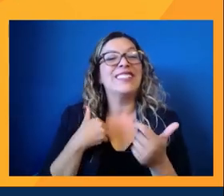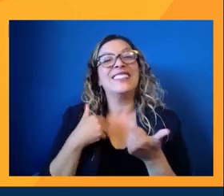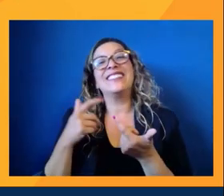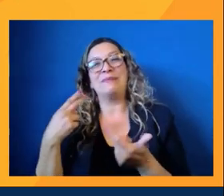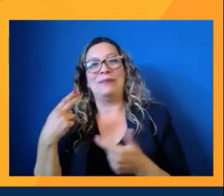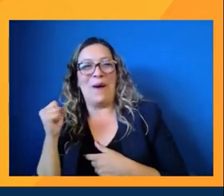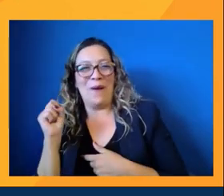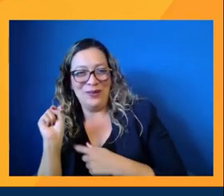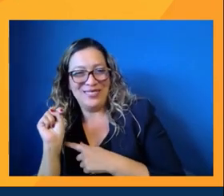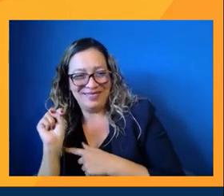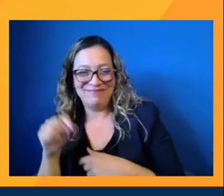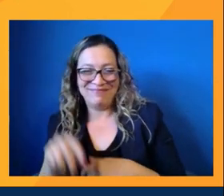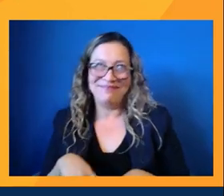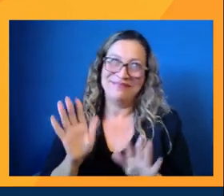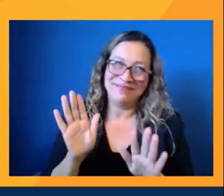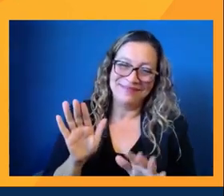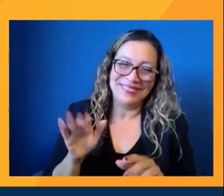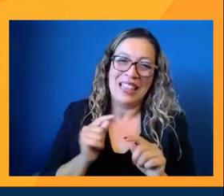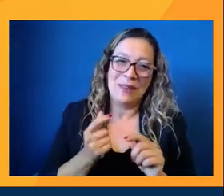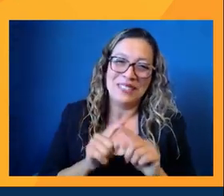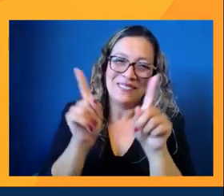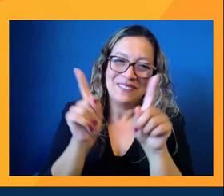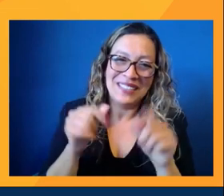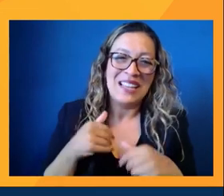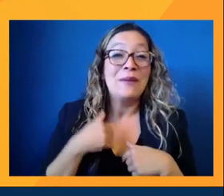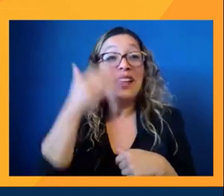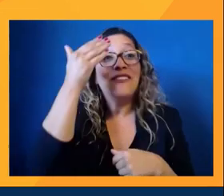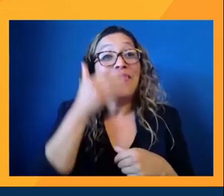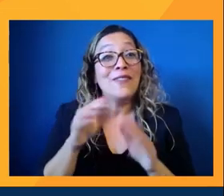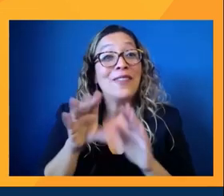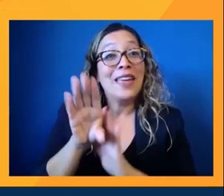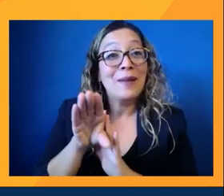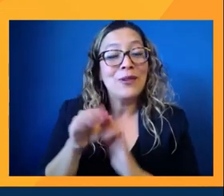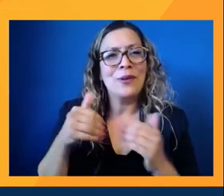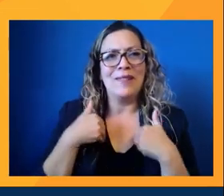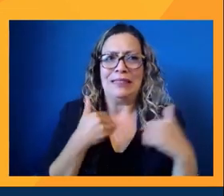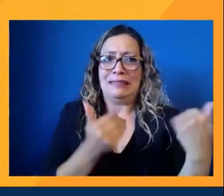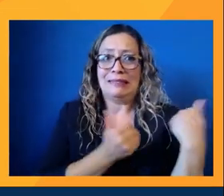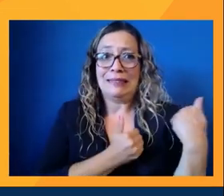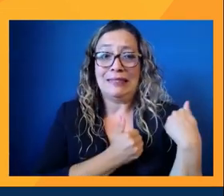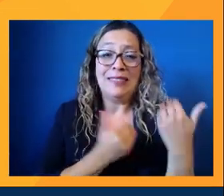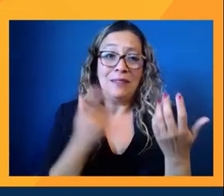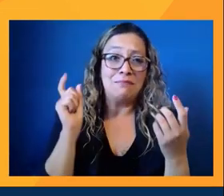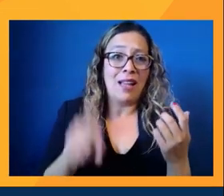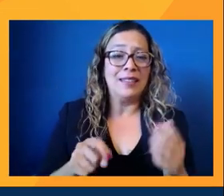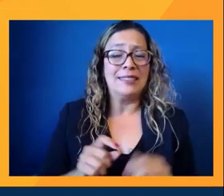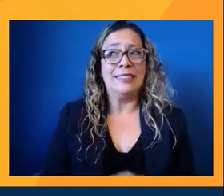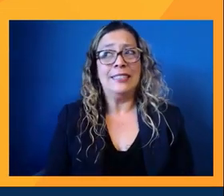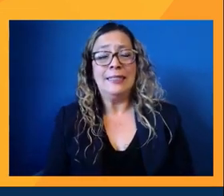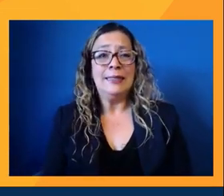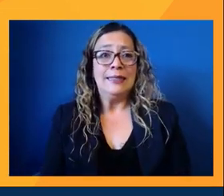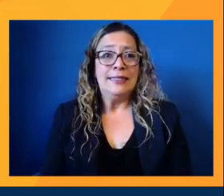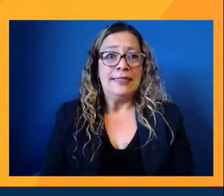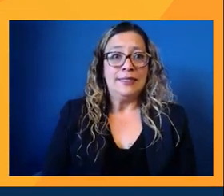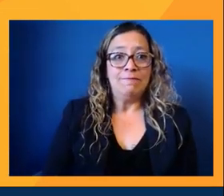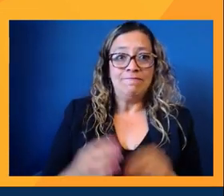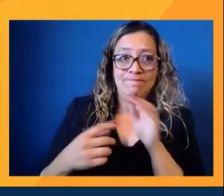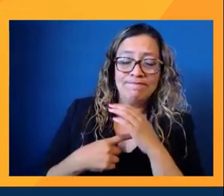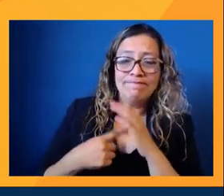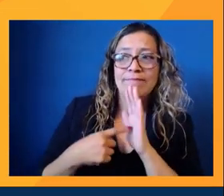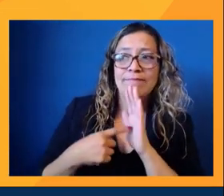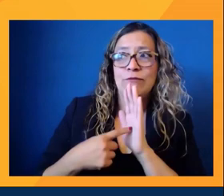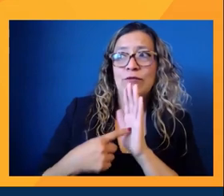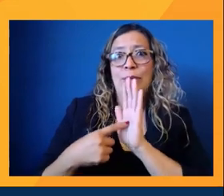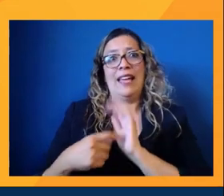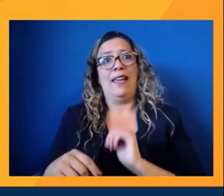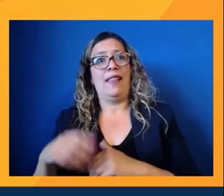the camera, we have a responsibility, right? We have a responsibility to be reflective of what our community looks